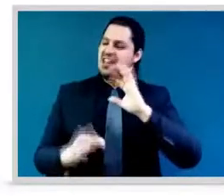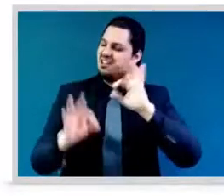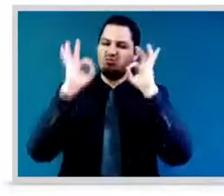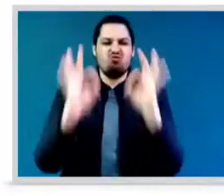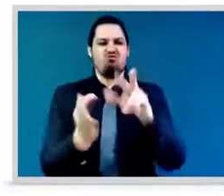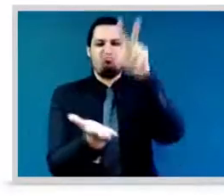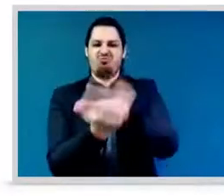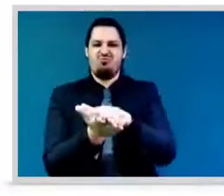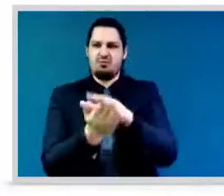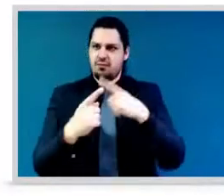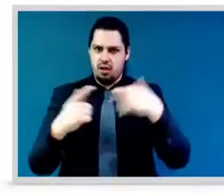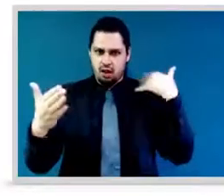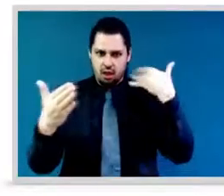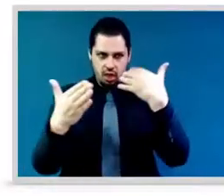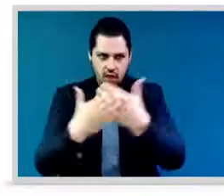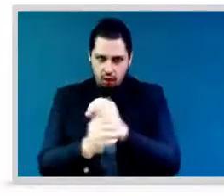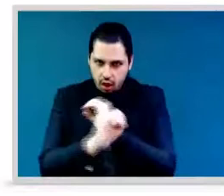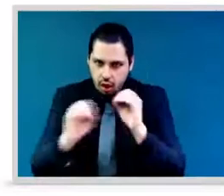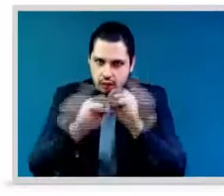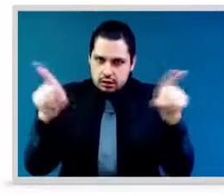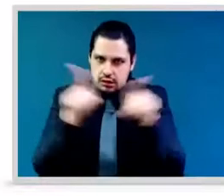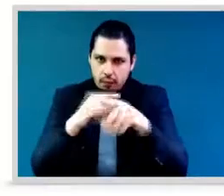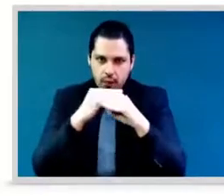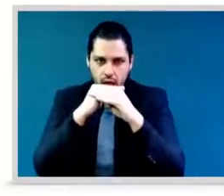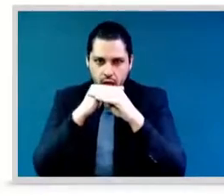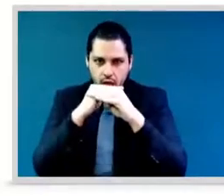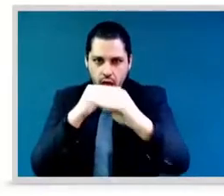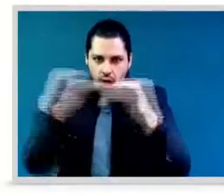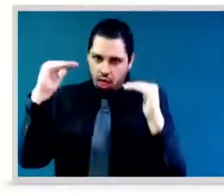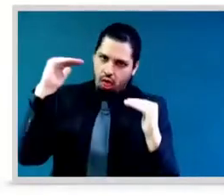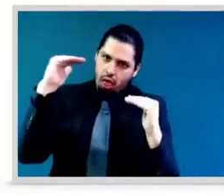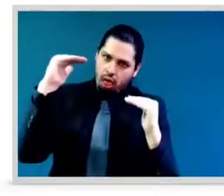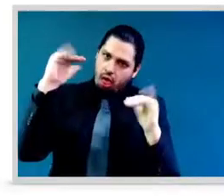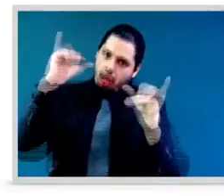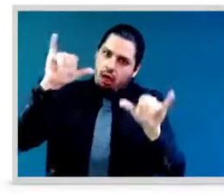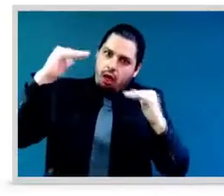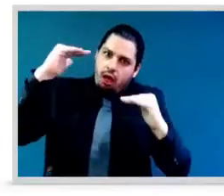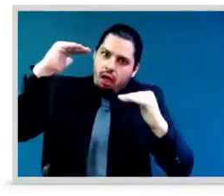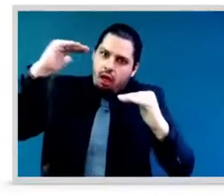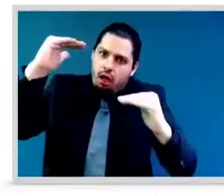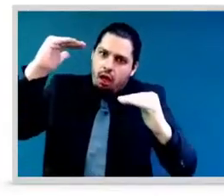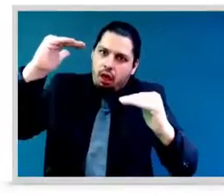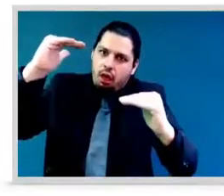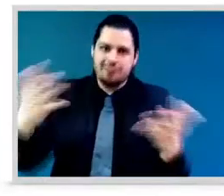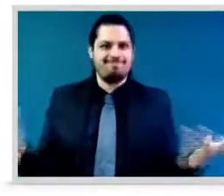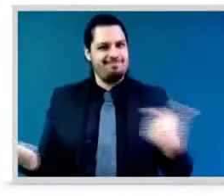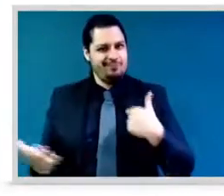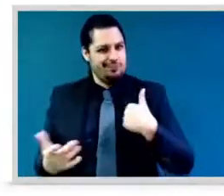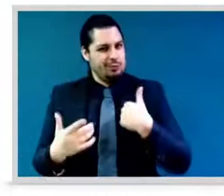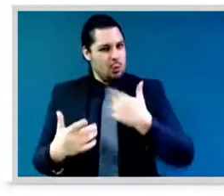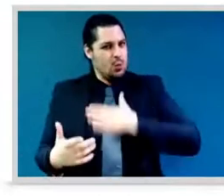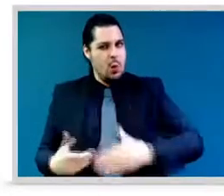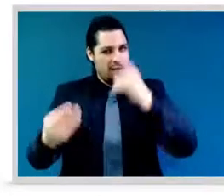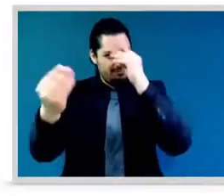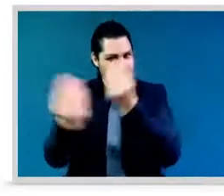generation that it's equal and that if you just work hard, you'll get there. Because I now know that that is not the truth. I've